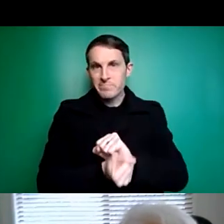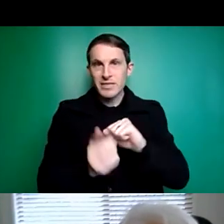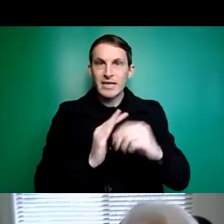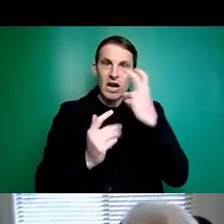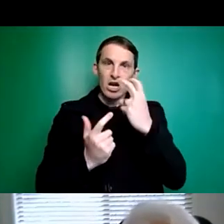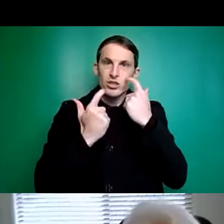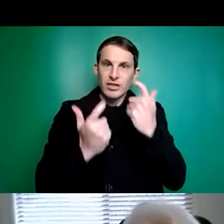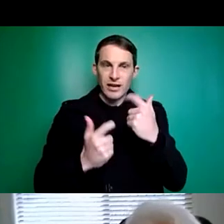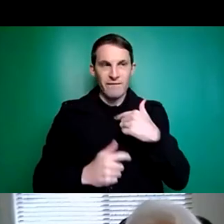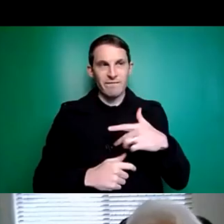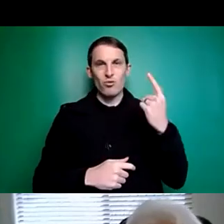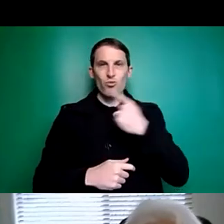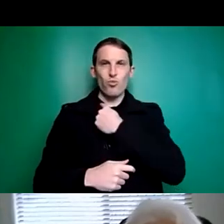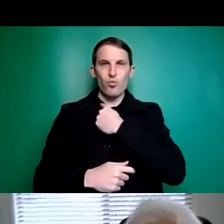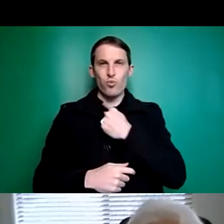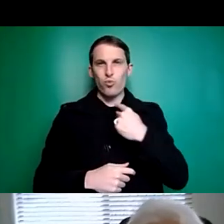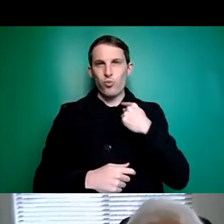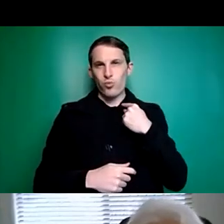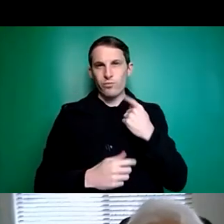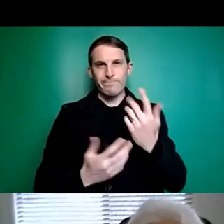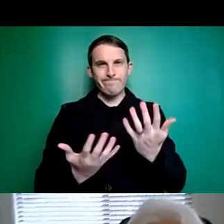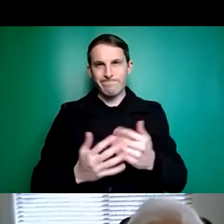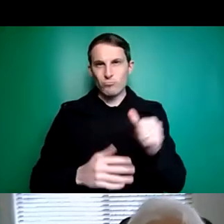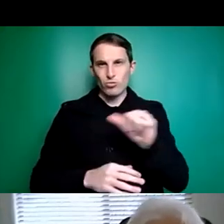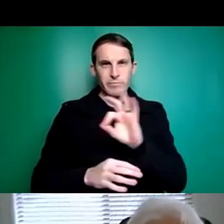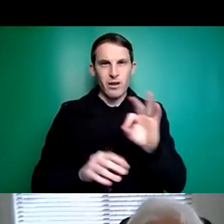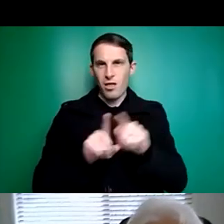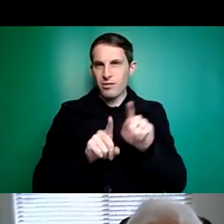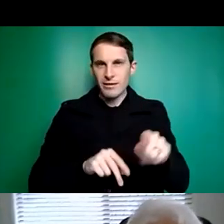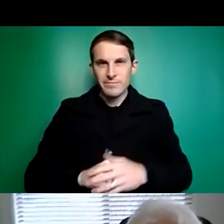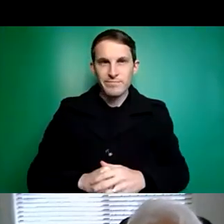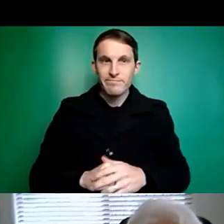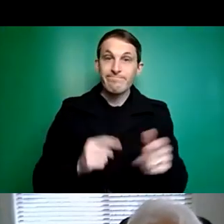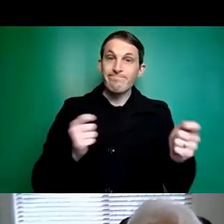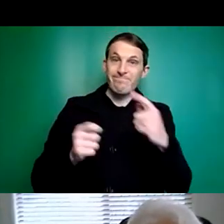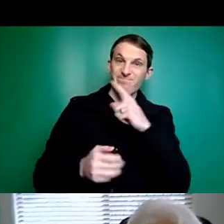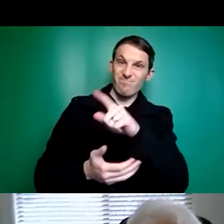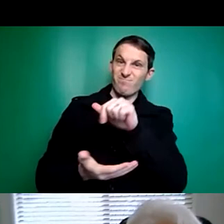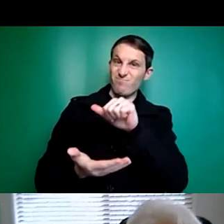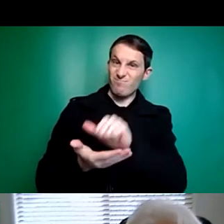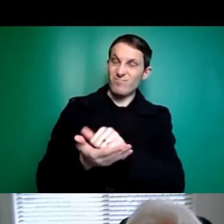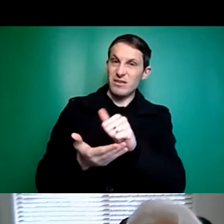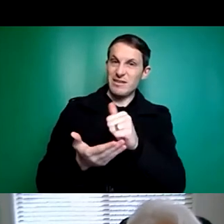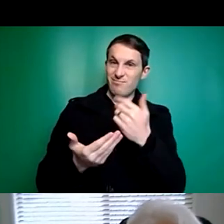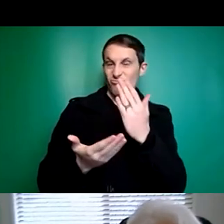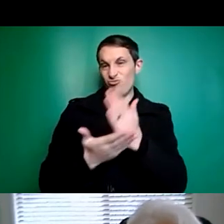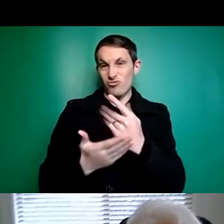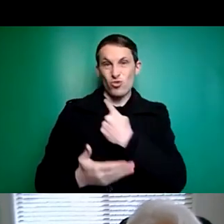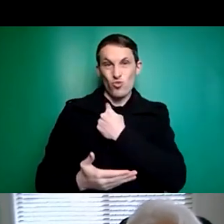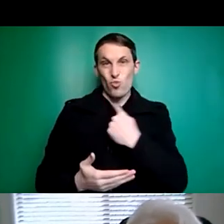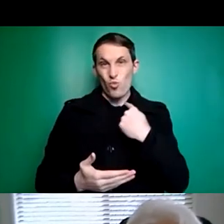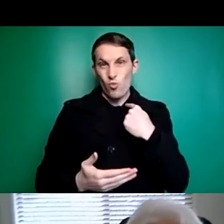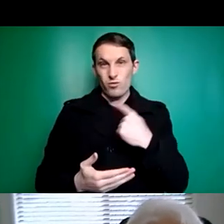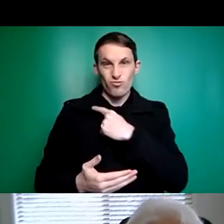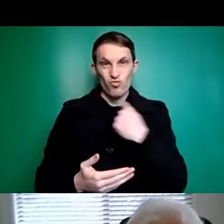It's cruel and it shouldn't. Yeah. Yeah. It is pretty cruel. That's a good way to describe it. Melissa,